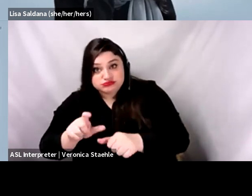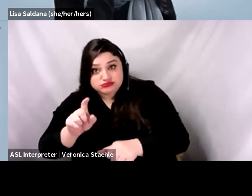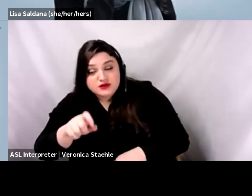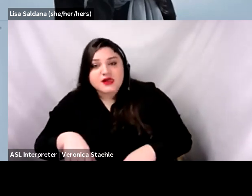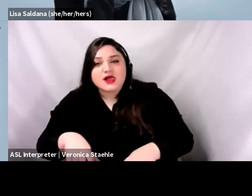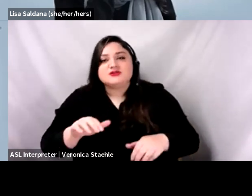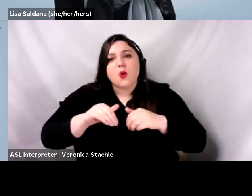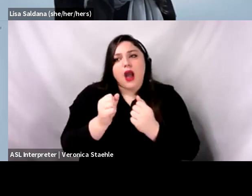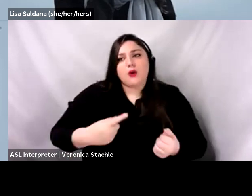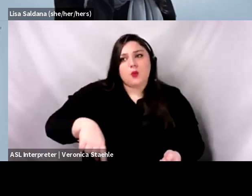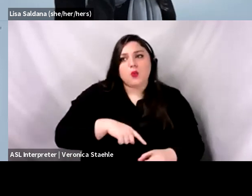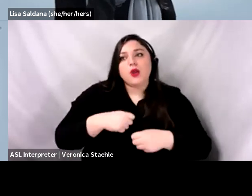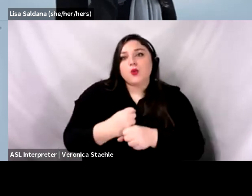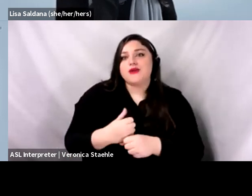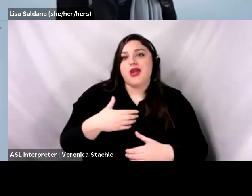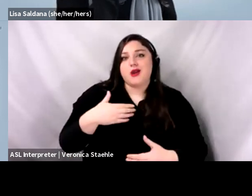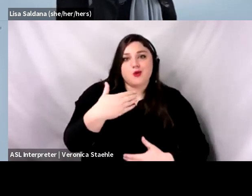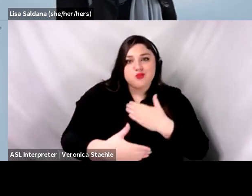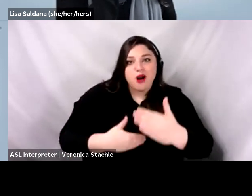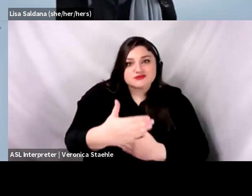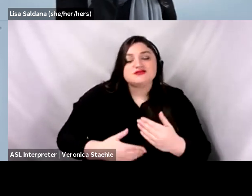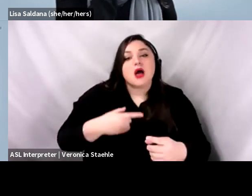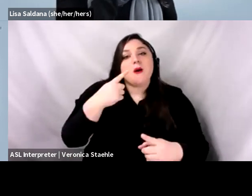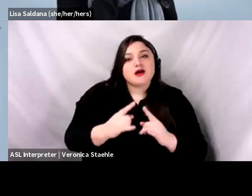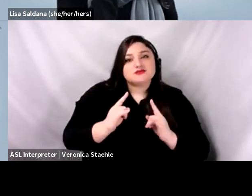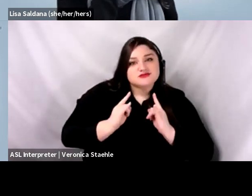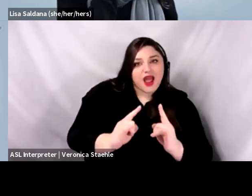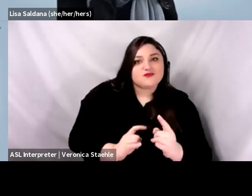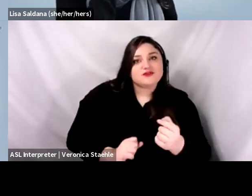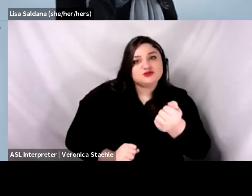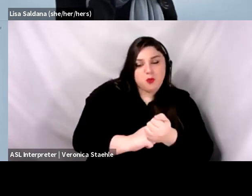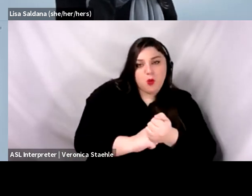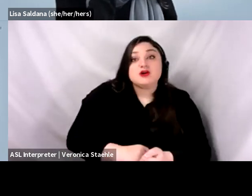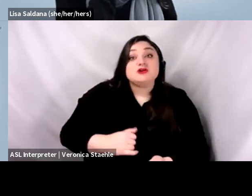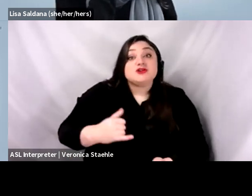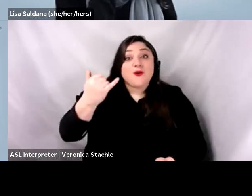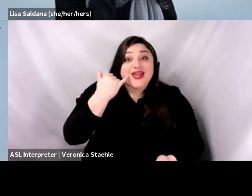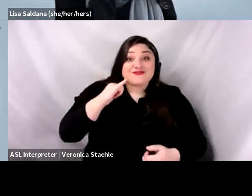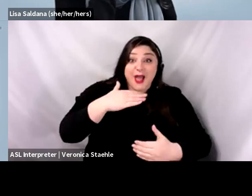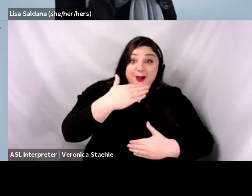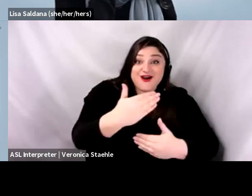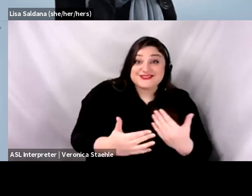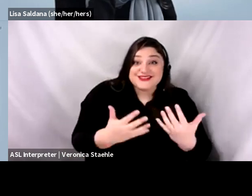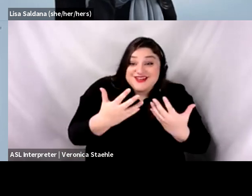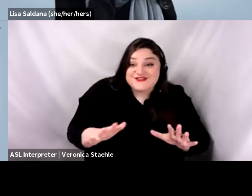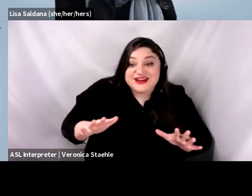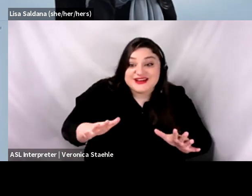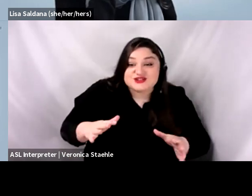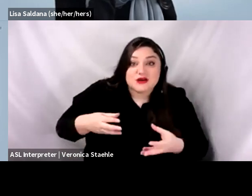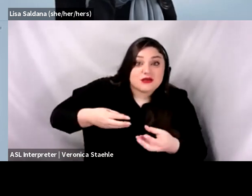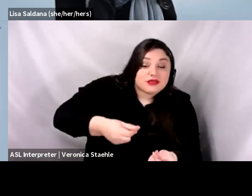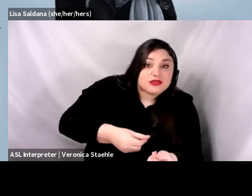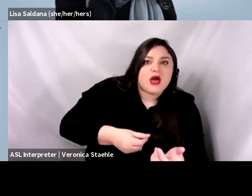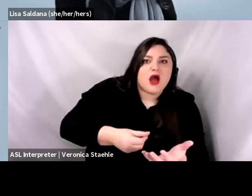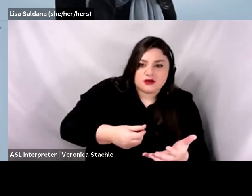supports so that once our project ends, uh, if a, if a practice is being sustained, how is turnover